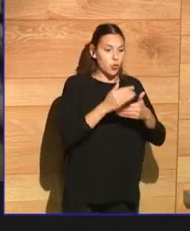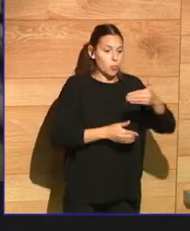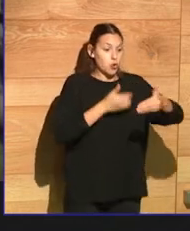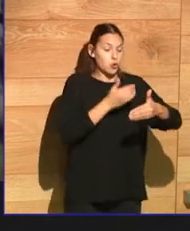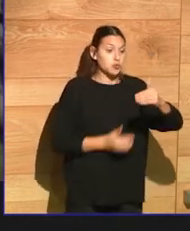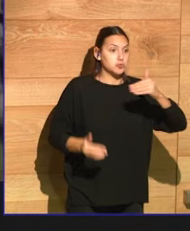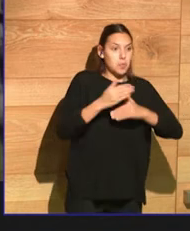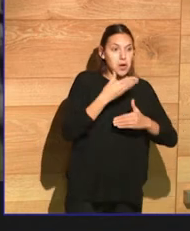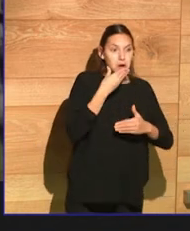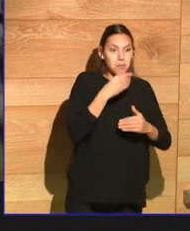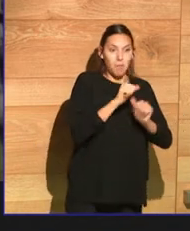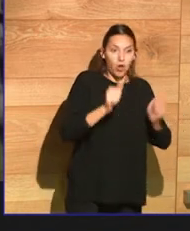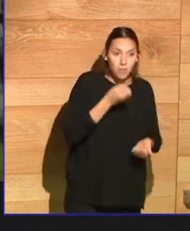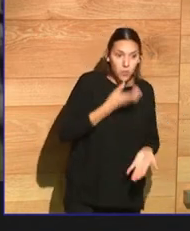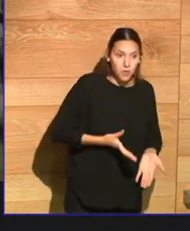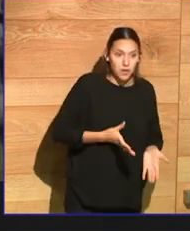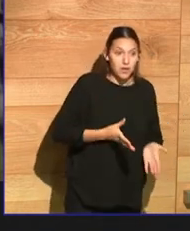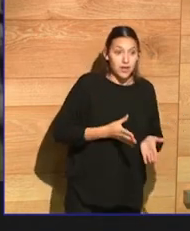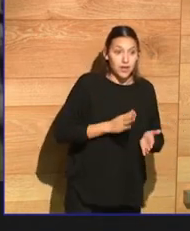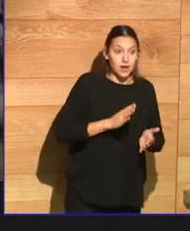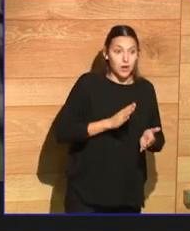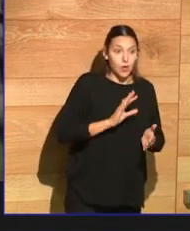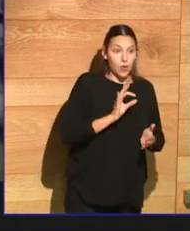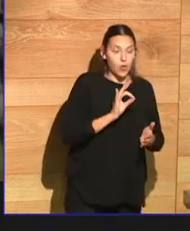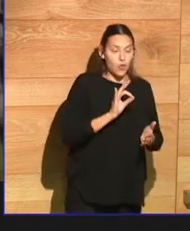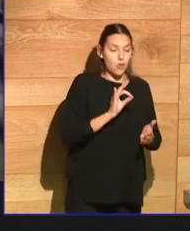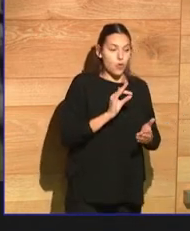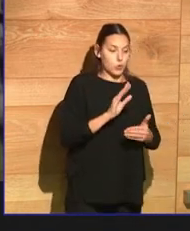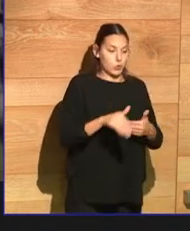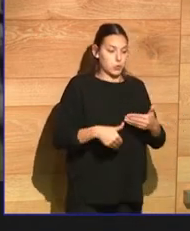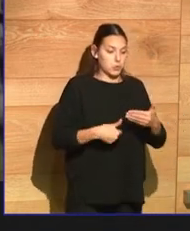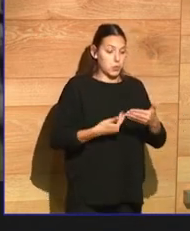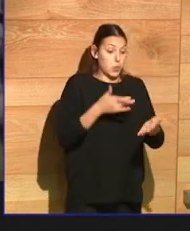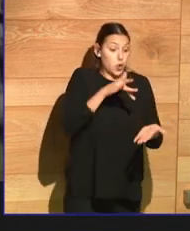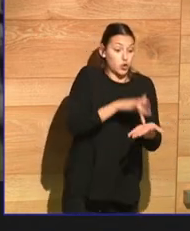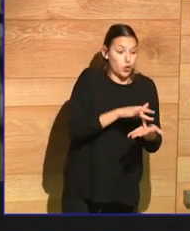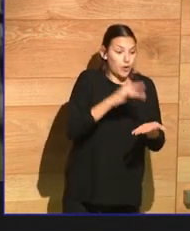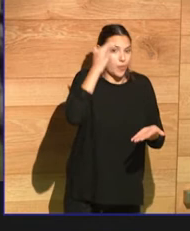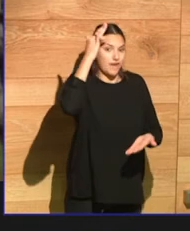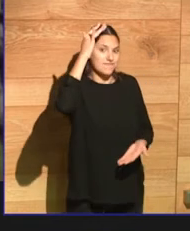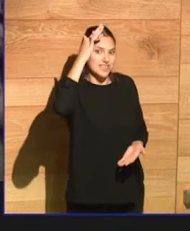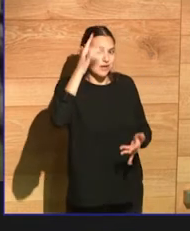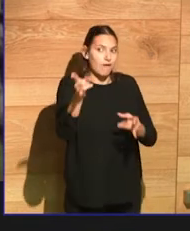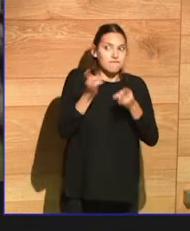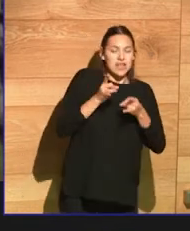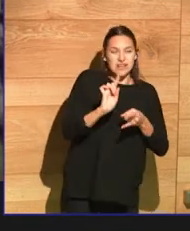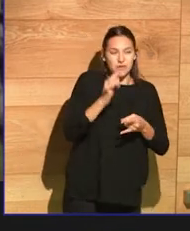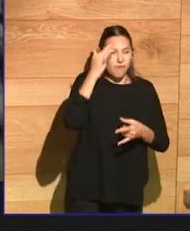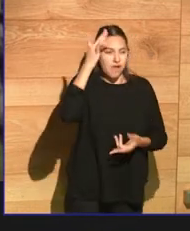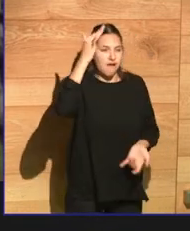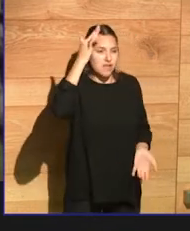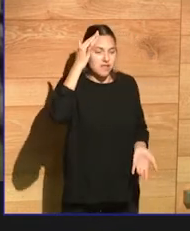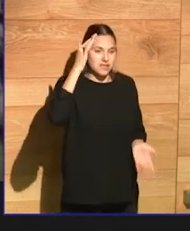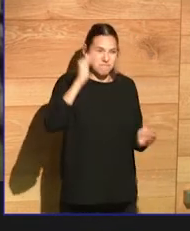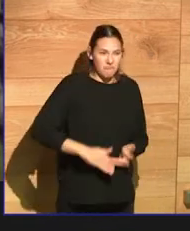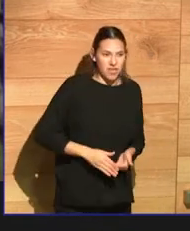to fail, then the fantasy fantasy will be a lot less attractive to us. And so rather than